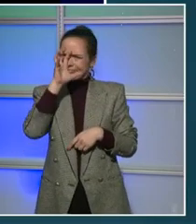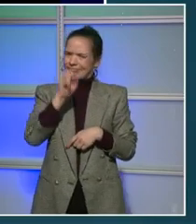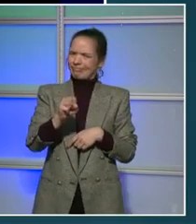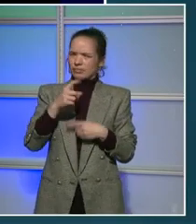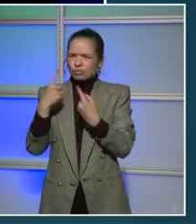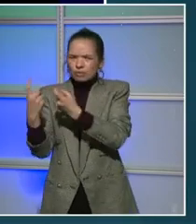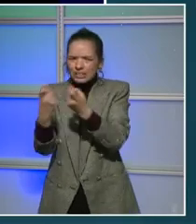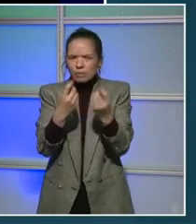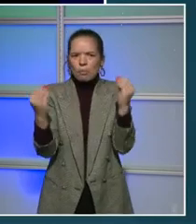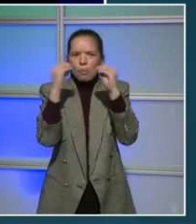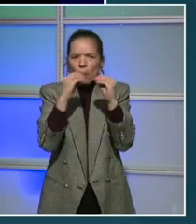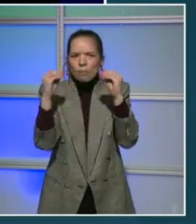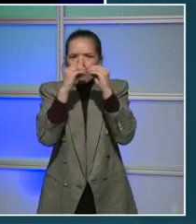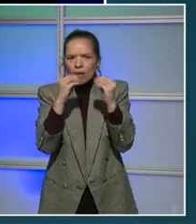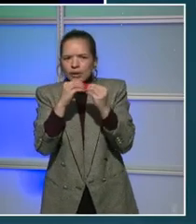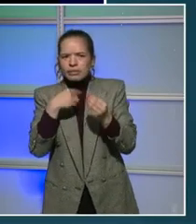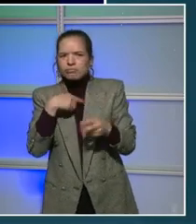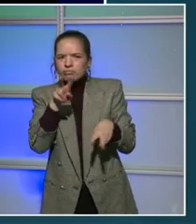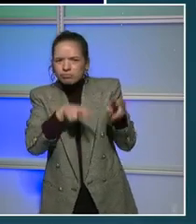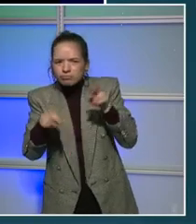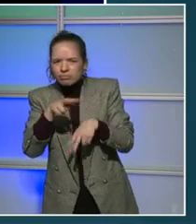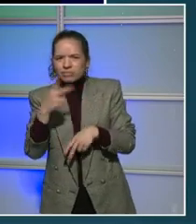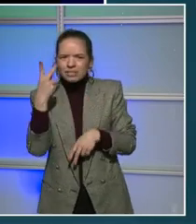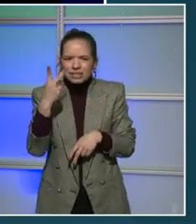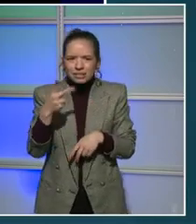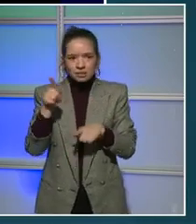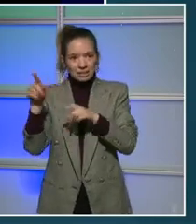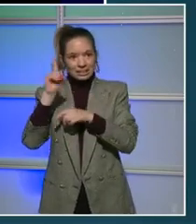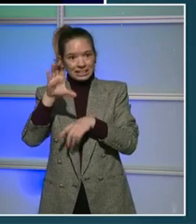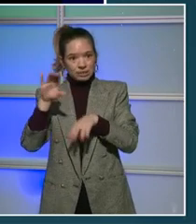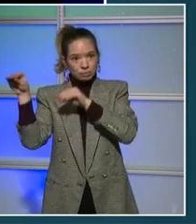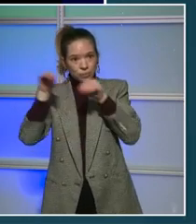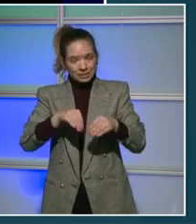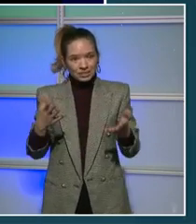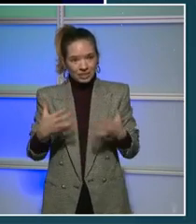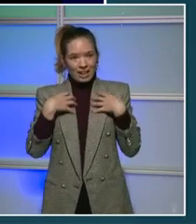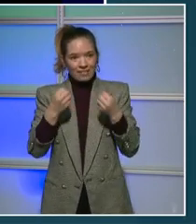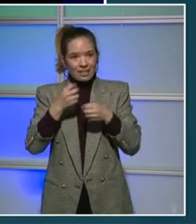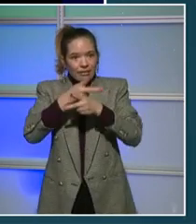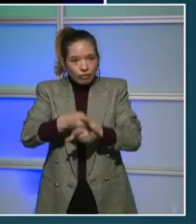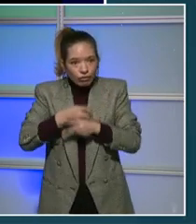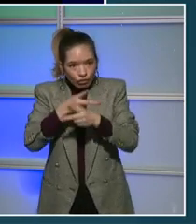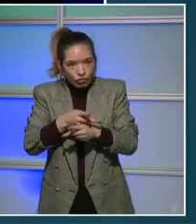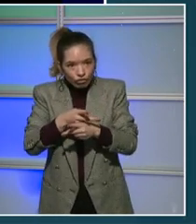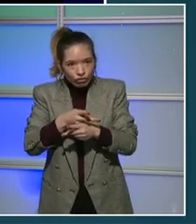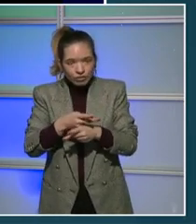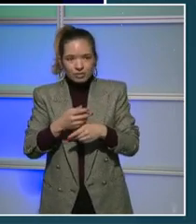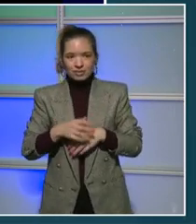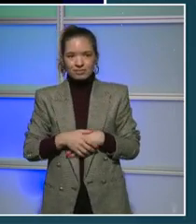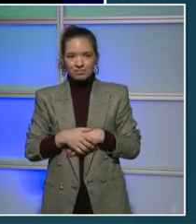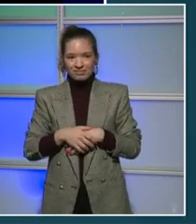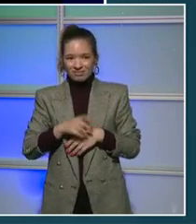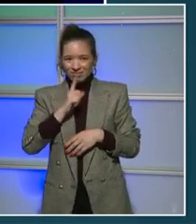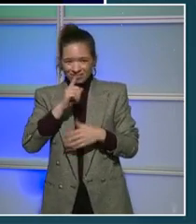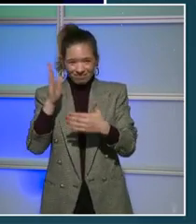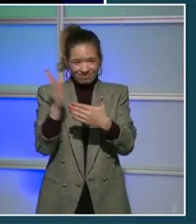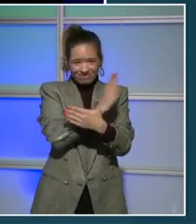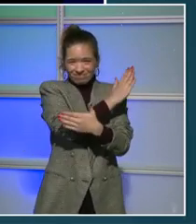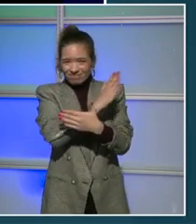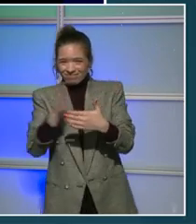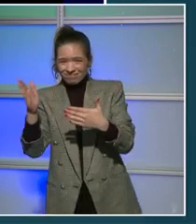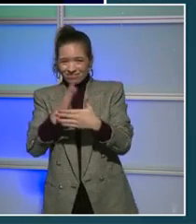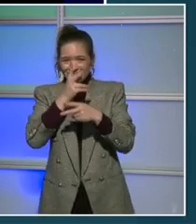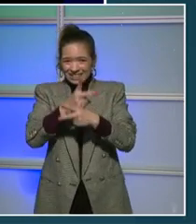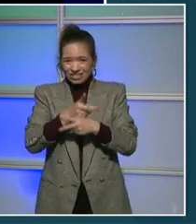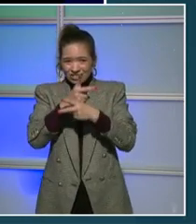very important work of providing care. And that's care along the spectrum, from child care, which we've done a